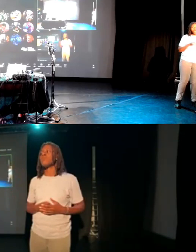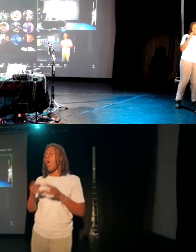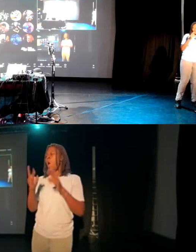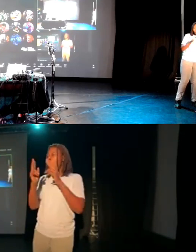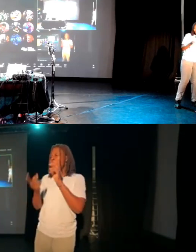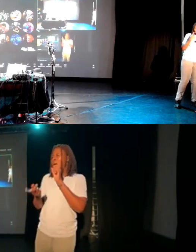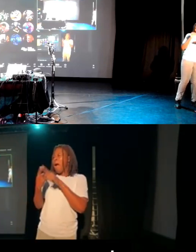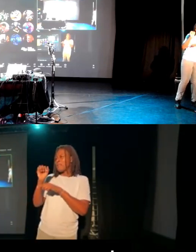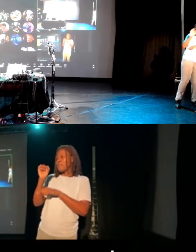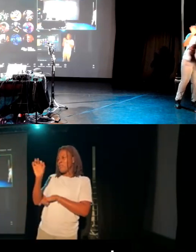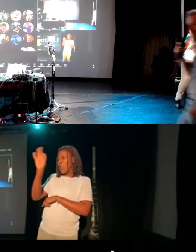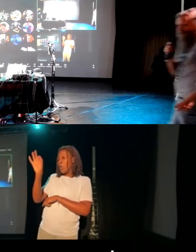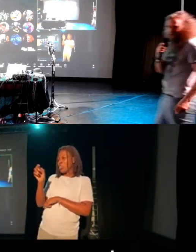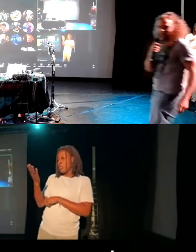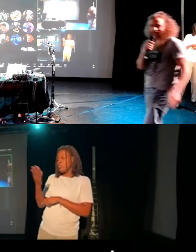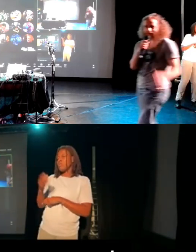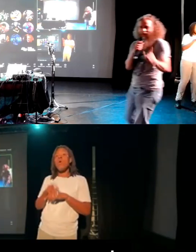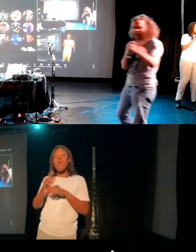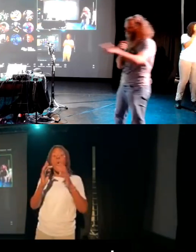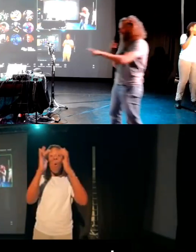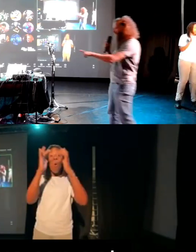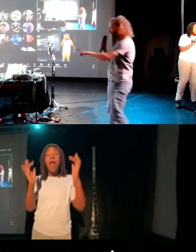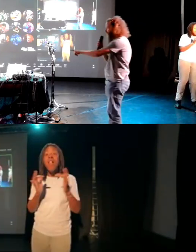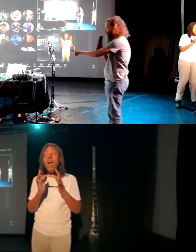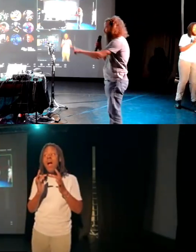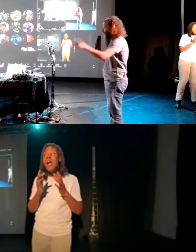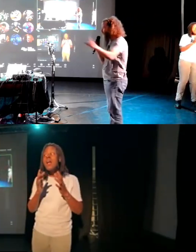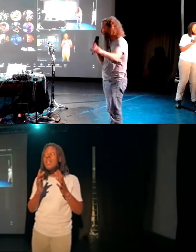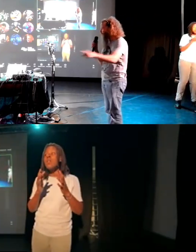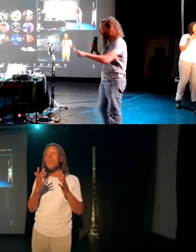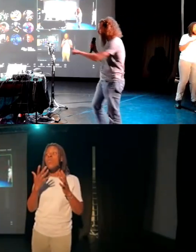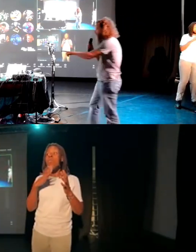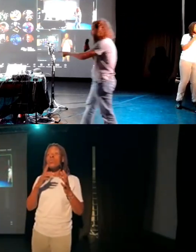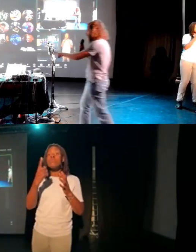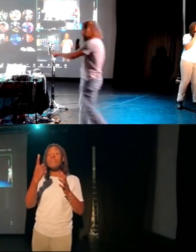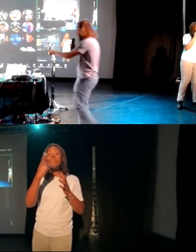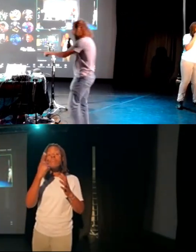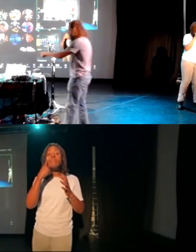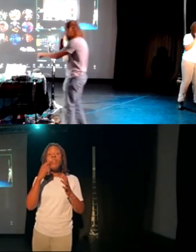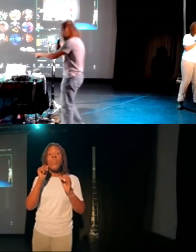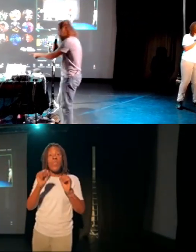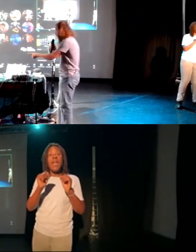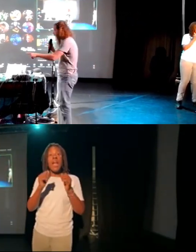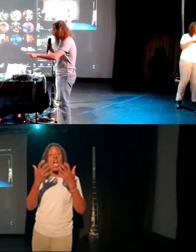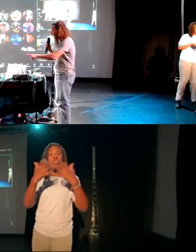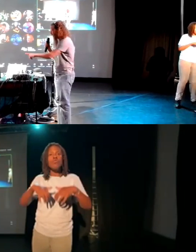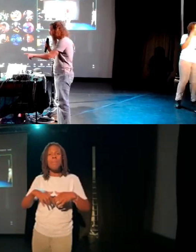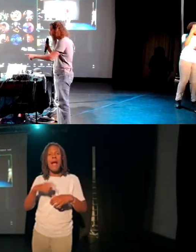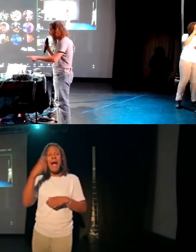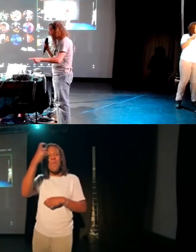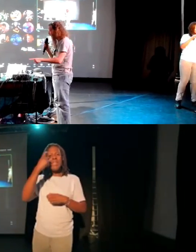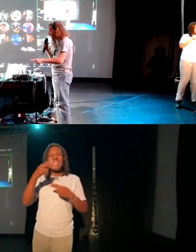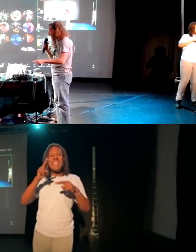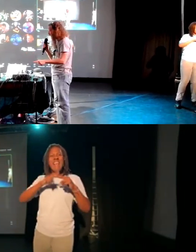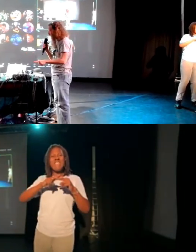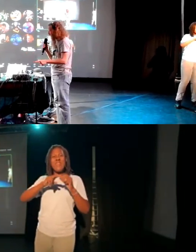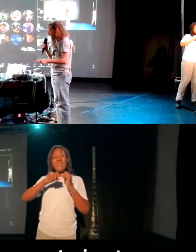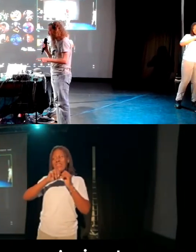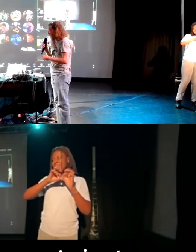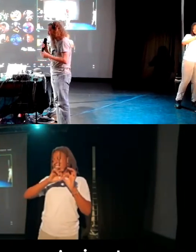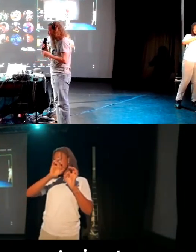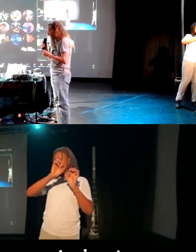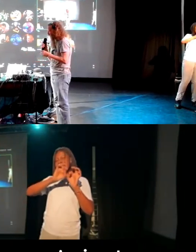Amazing. So we've actually, we've had a request online to see if we can get the instrument on camera, but I'm just wondering if the cables are going to be long enough to move it any closer.